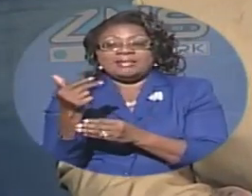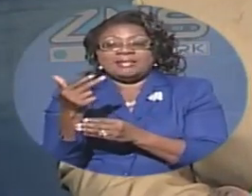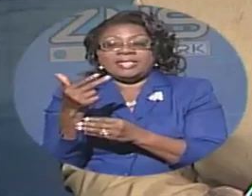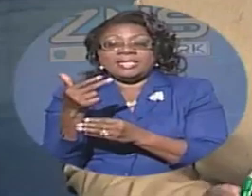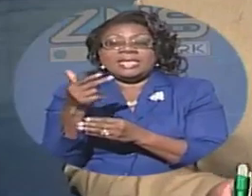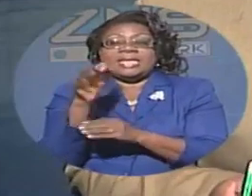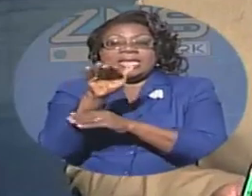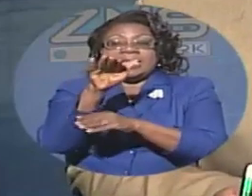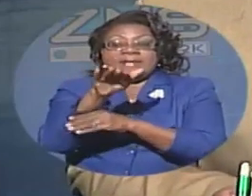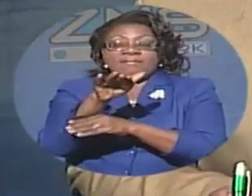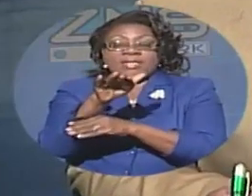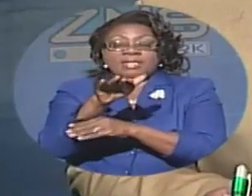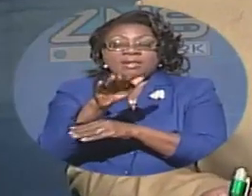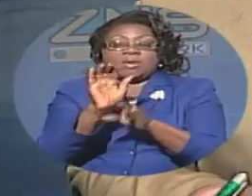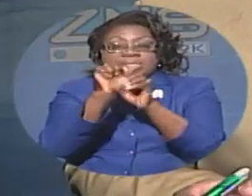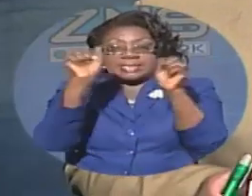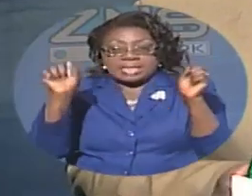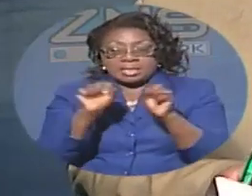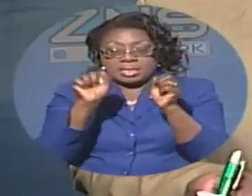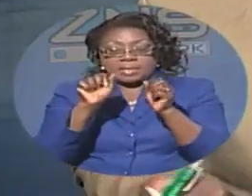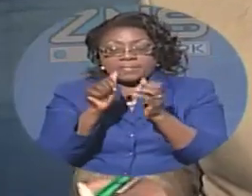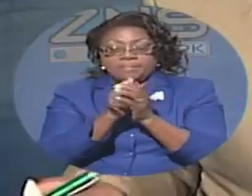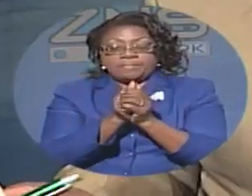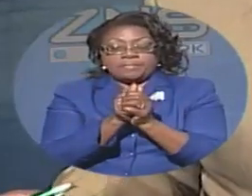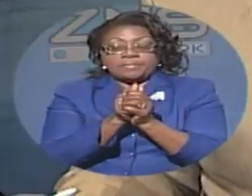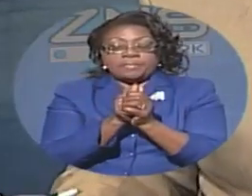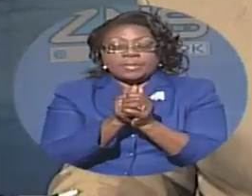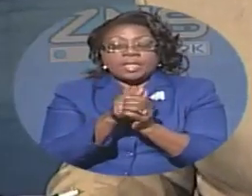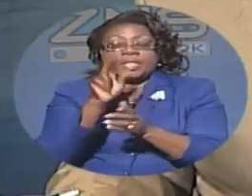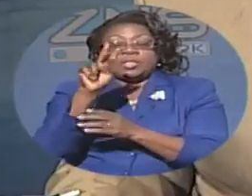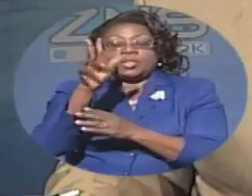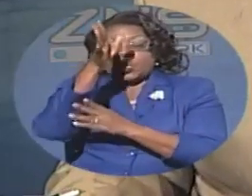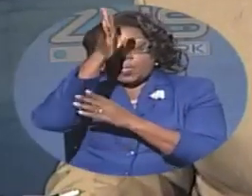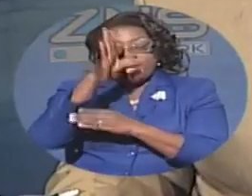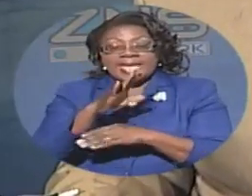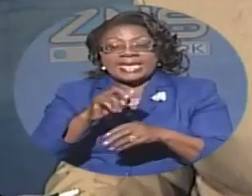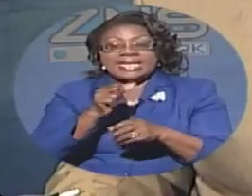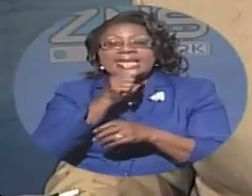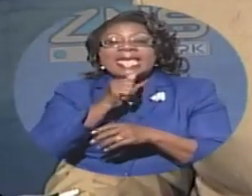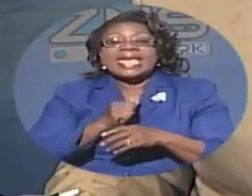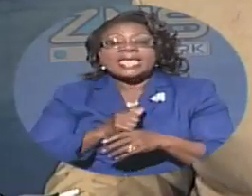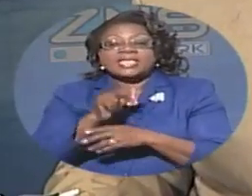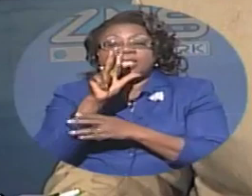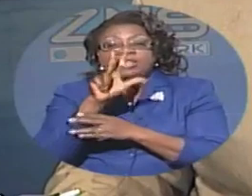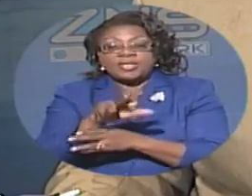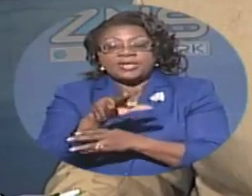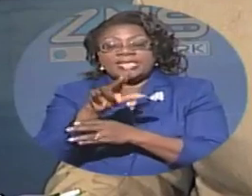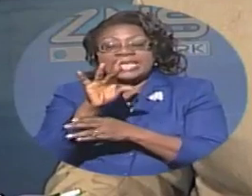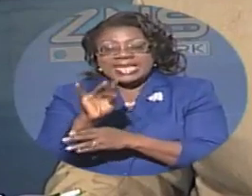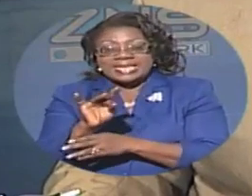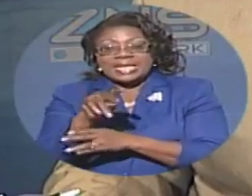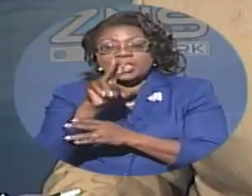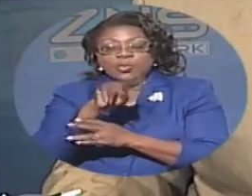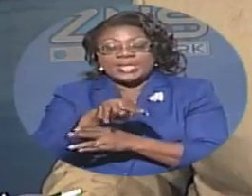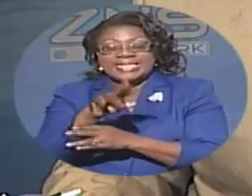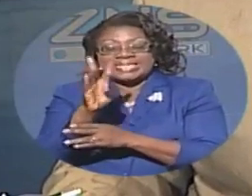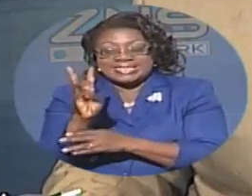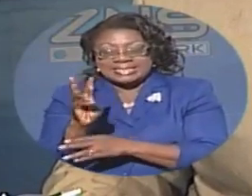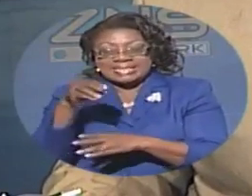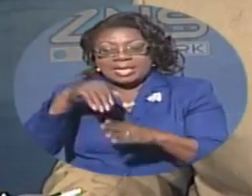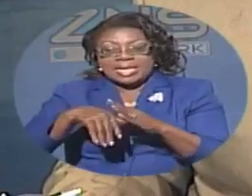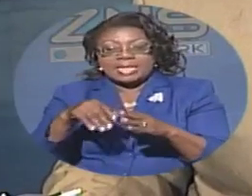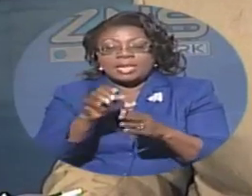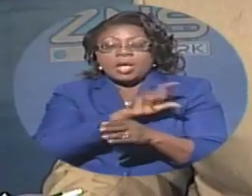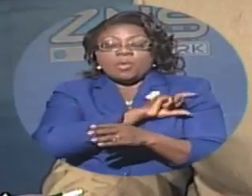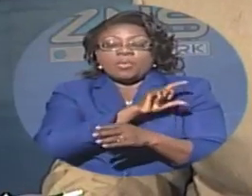fox hill police are looking into both matters well two men aged 38 and 26 years are in police custody after they were